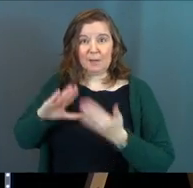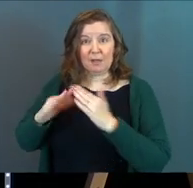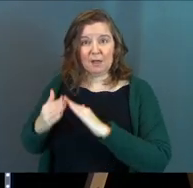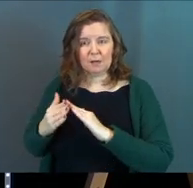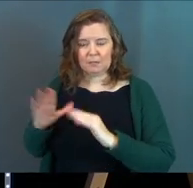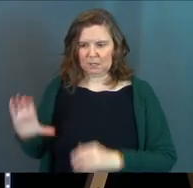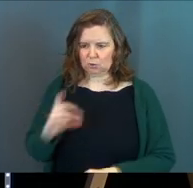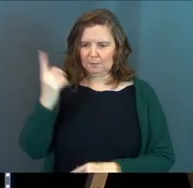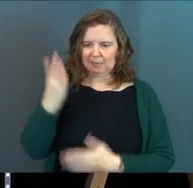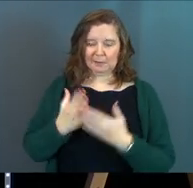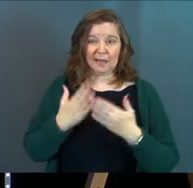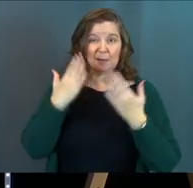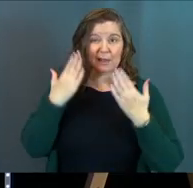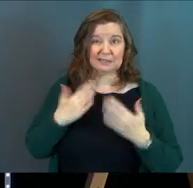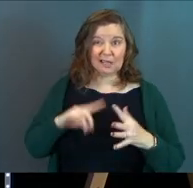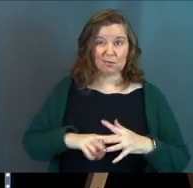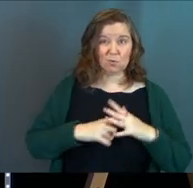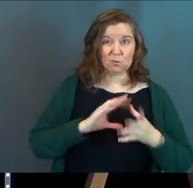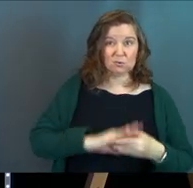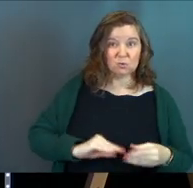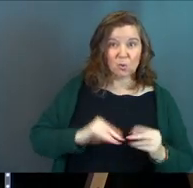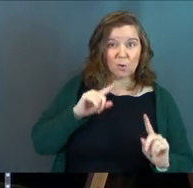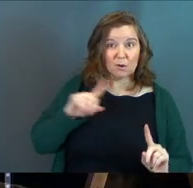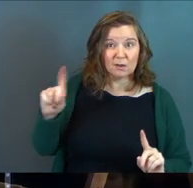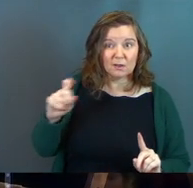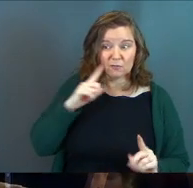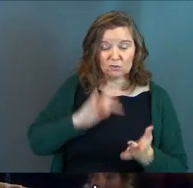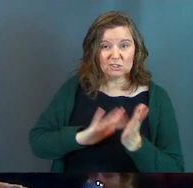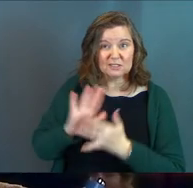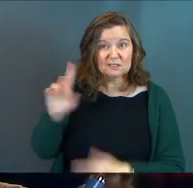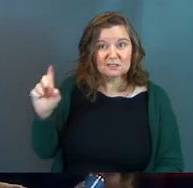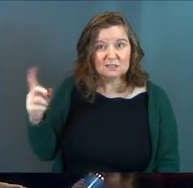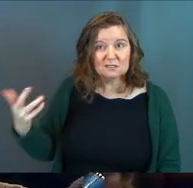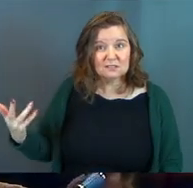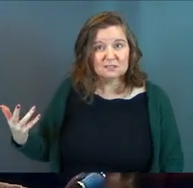Christmas just some kind of sad origin story to Jesus?